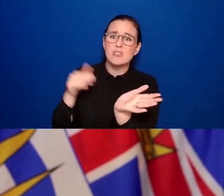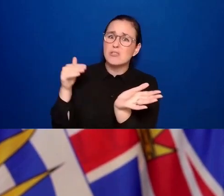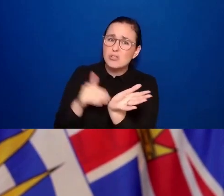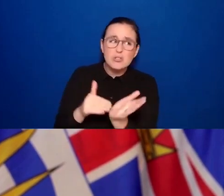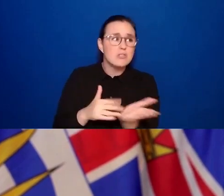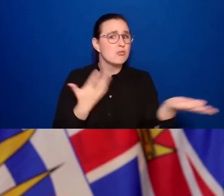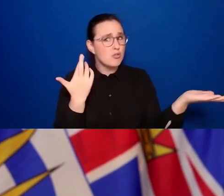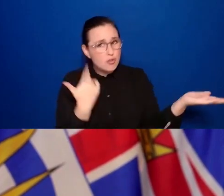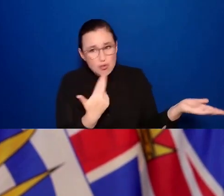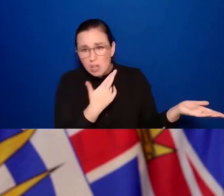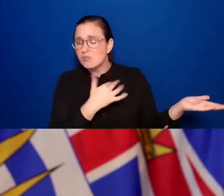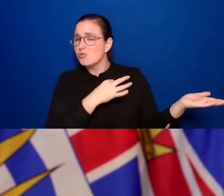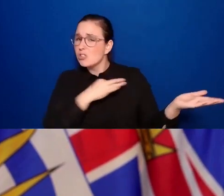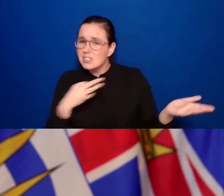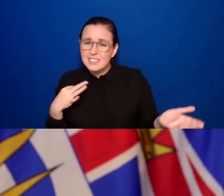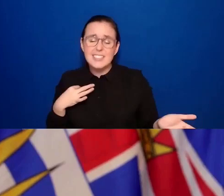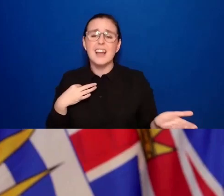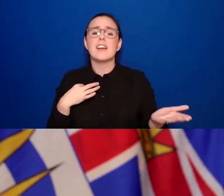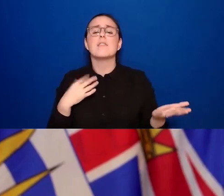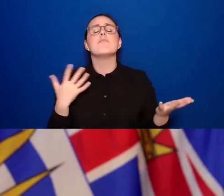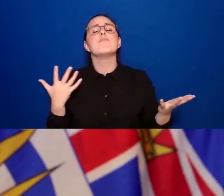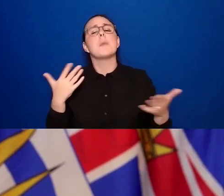kindness. Maybe you want to say that.